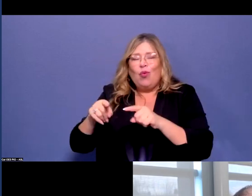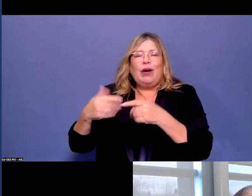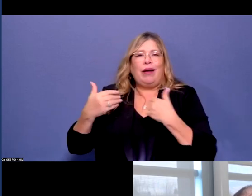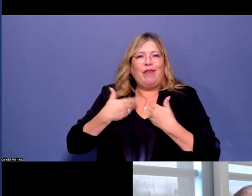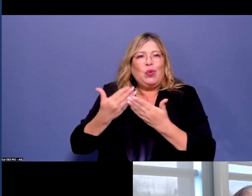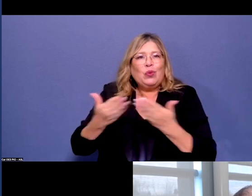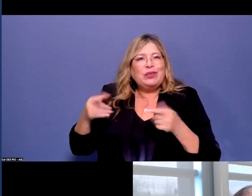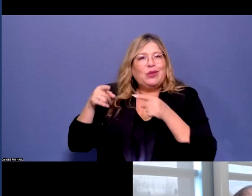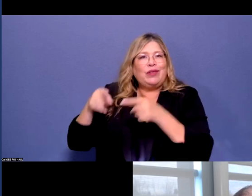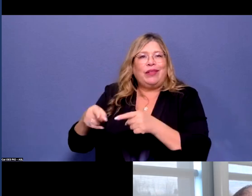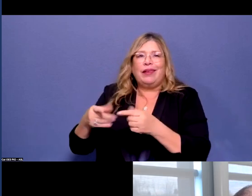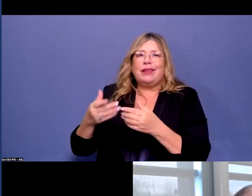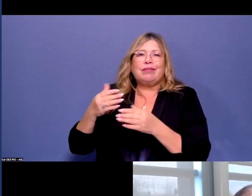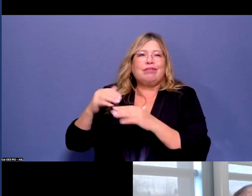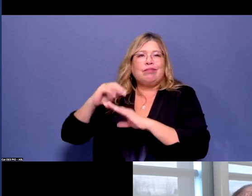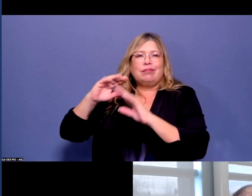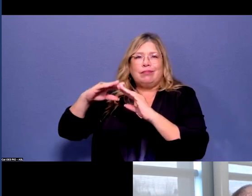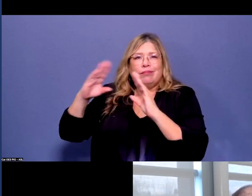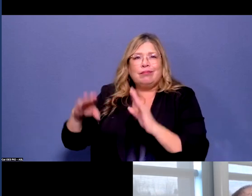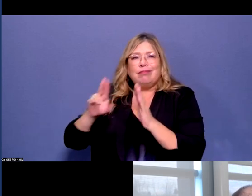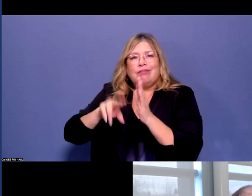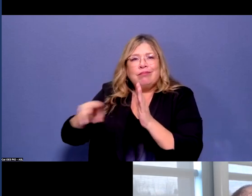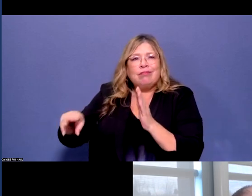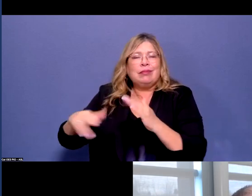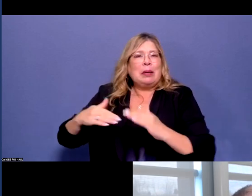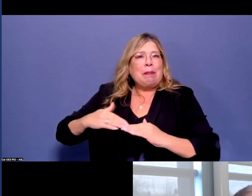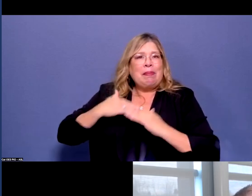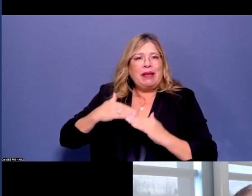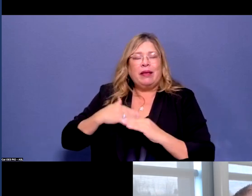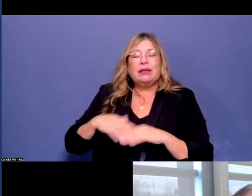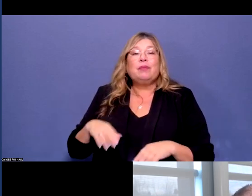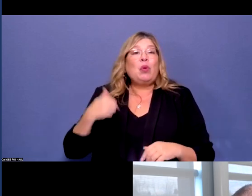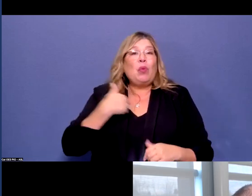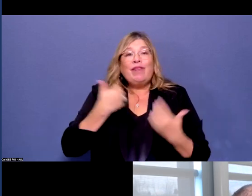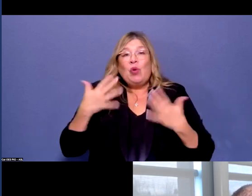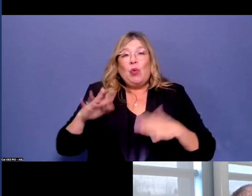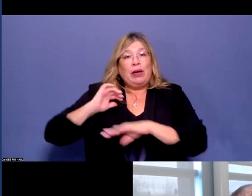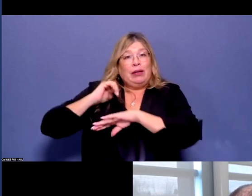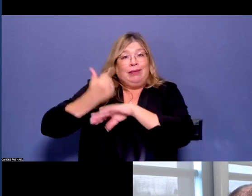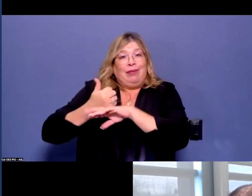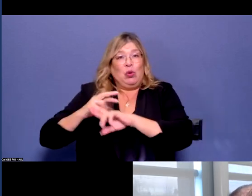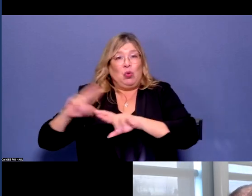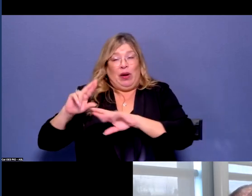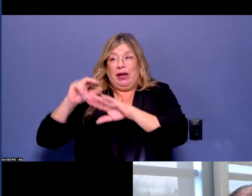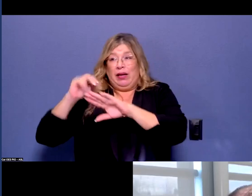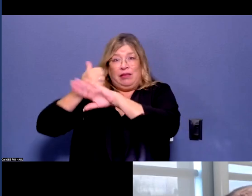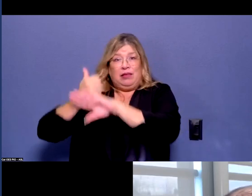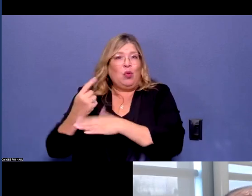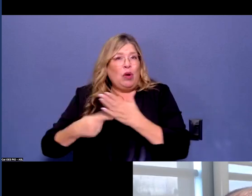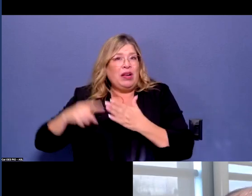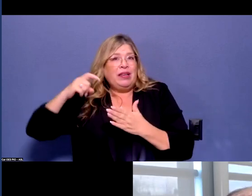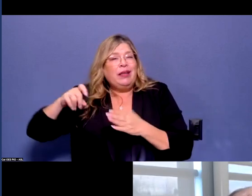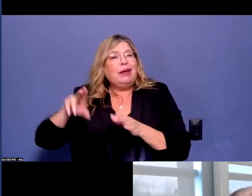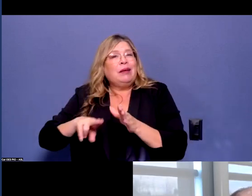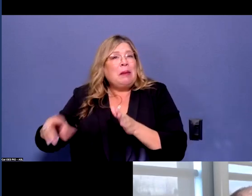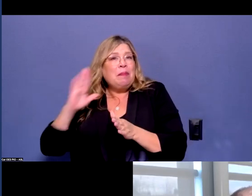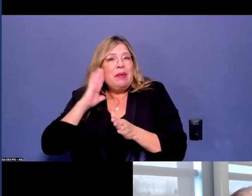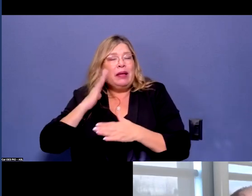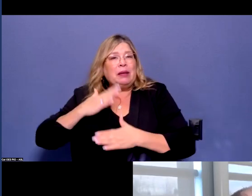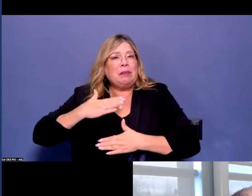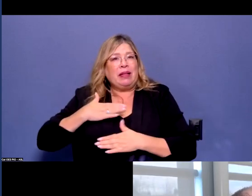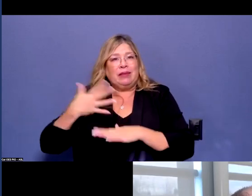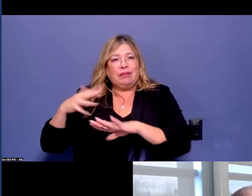We've also pre-positioned cots and blankets and emergency shelter supplies through Cal OES. Our state